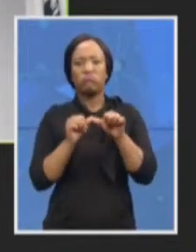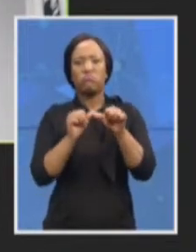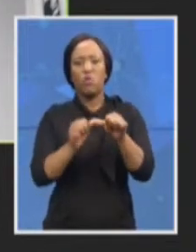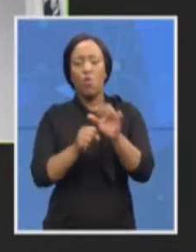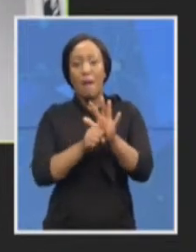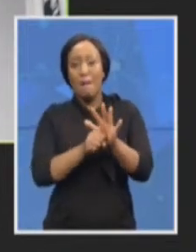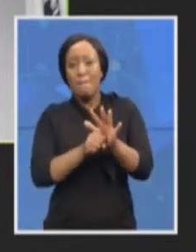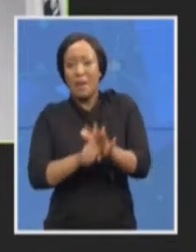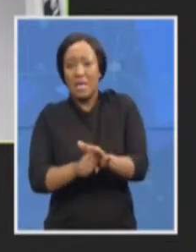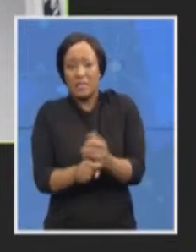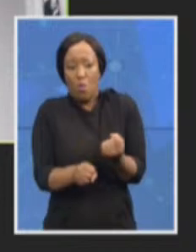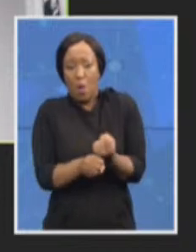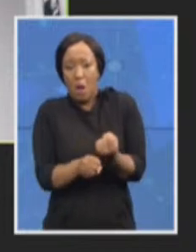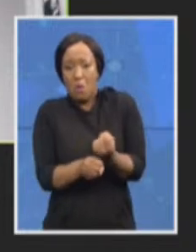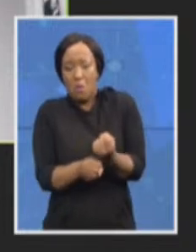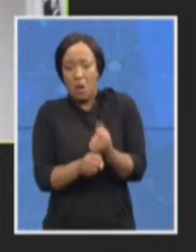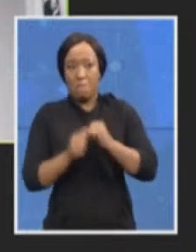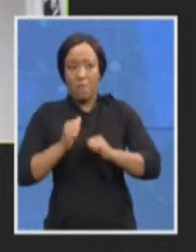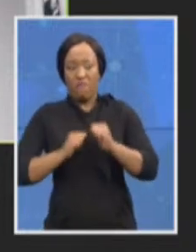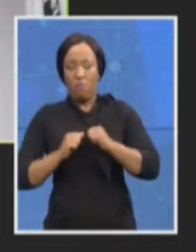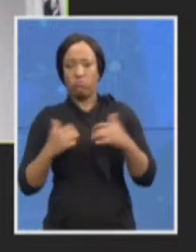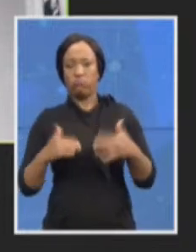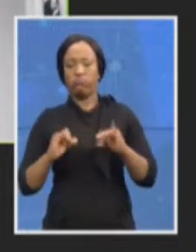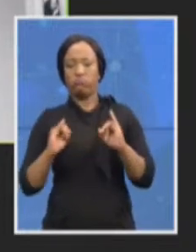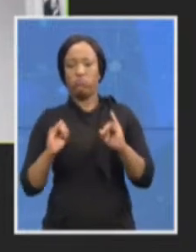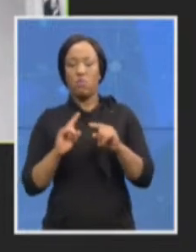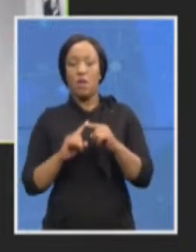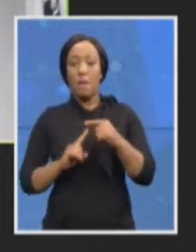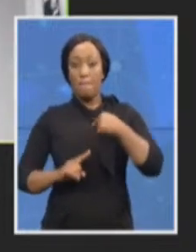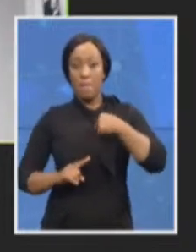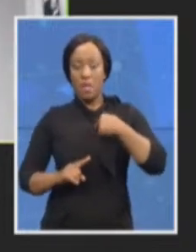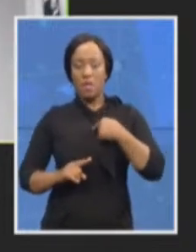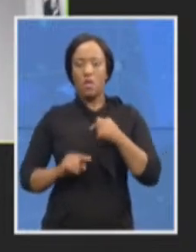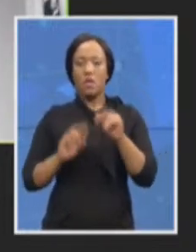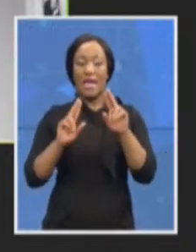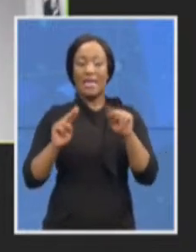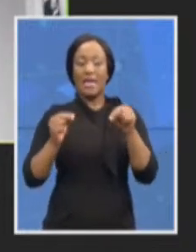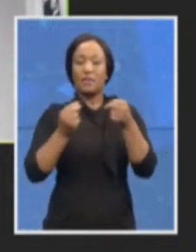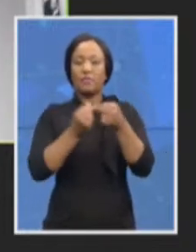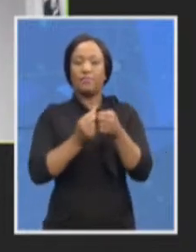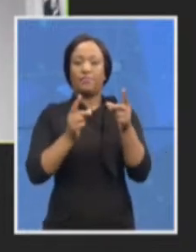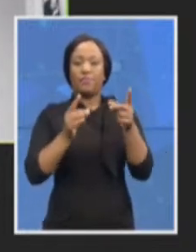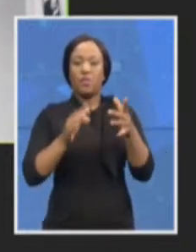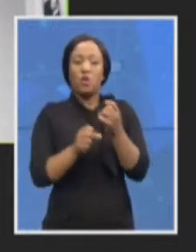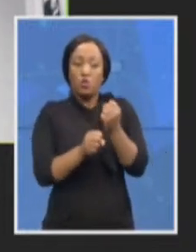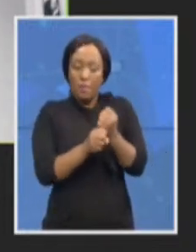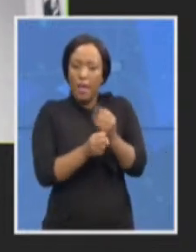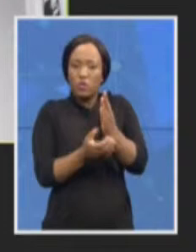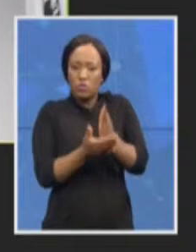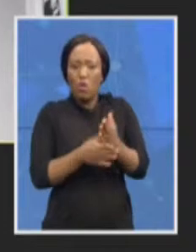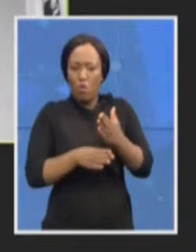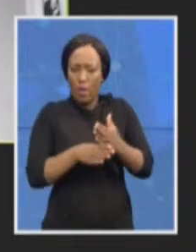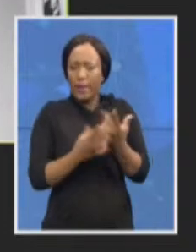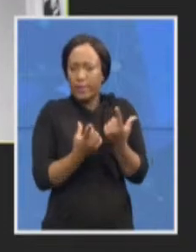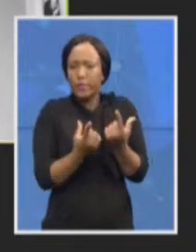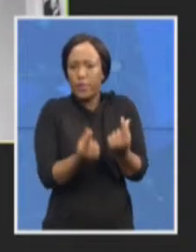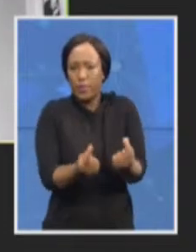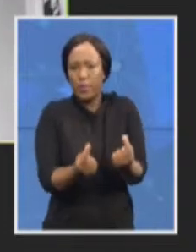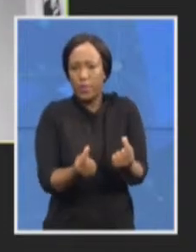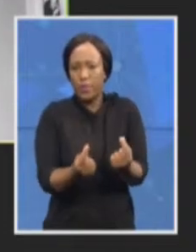as a national director to ensure that it delivers. And we will show that there has been significant progress in the ID.